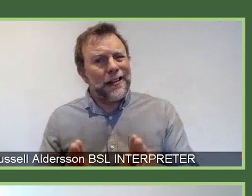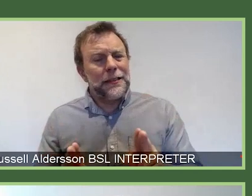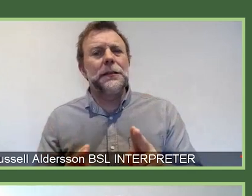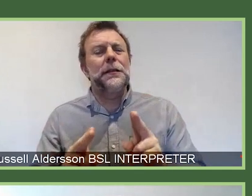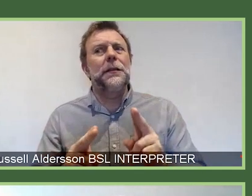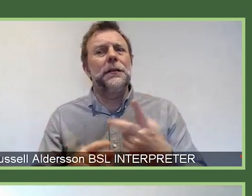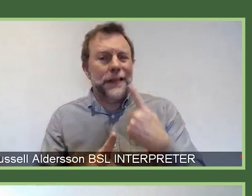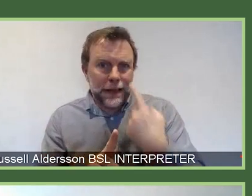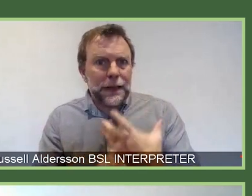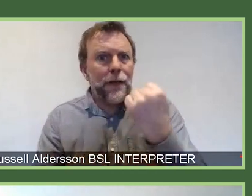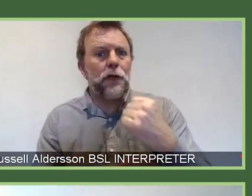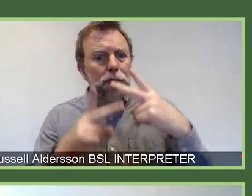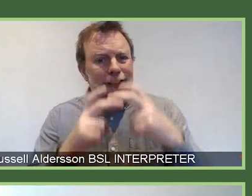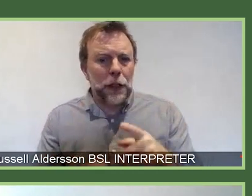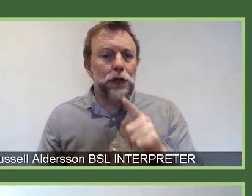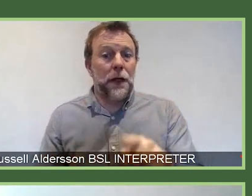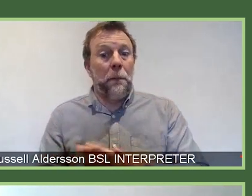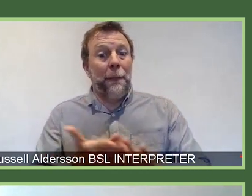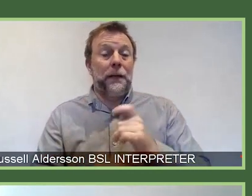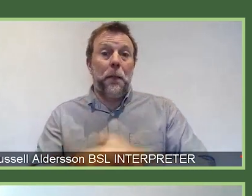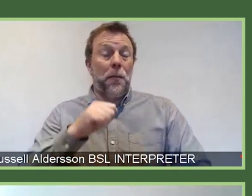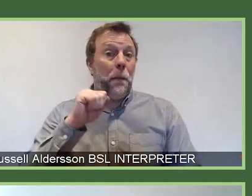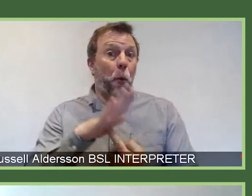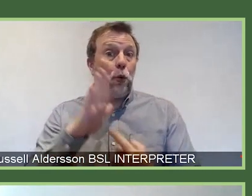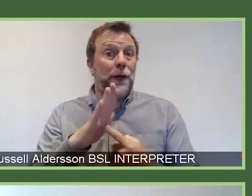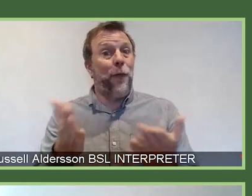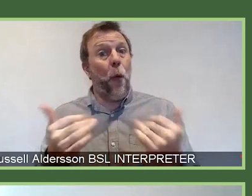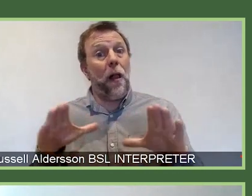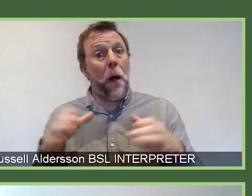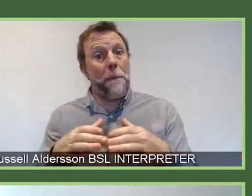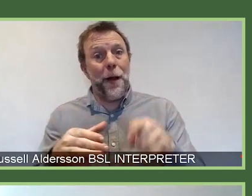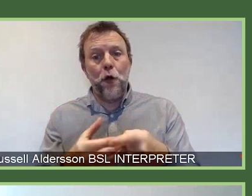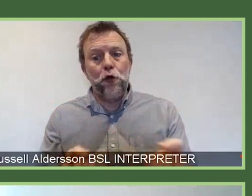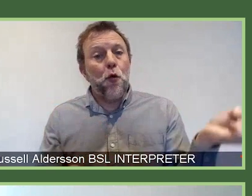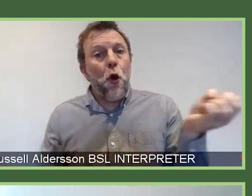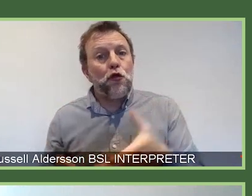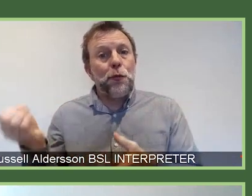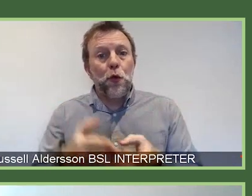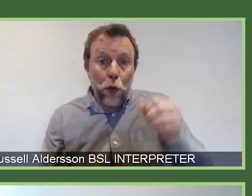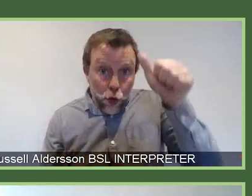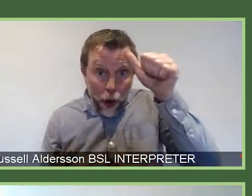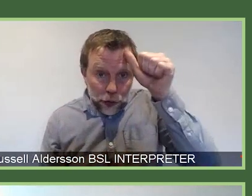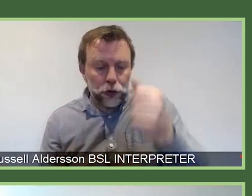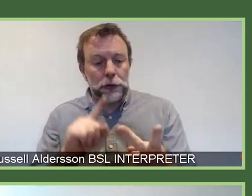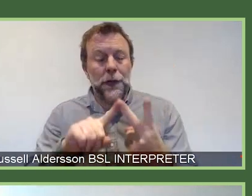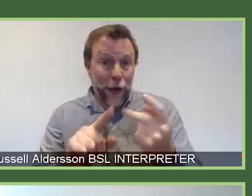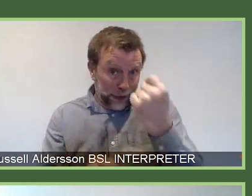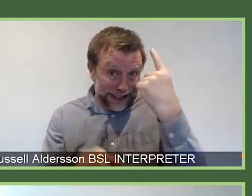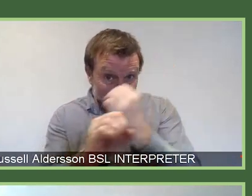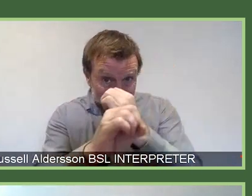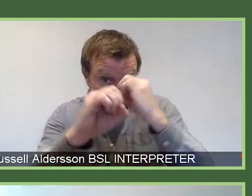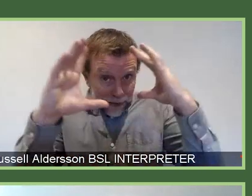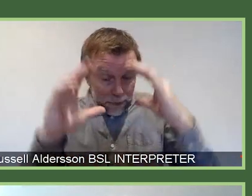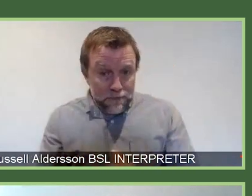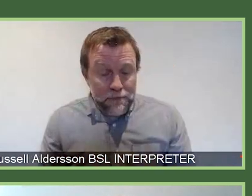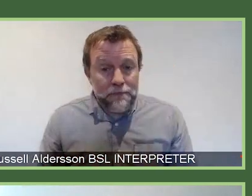even more important than ever for Wellcome to contribute to knowledge and understanding, and thereby not only